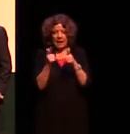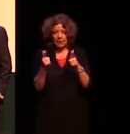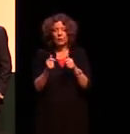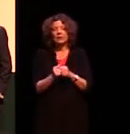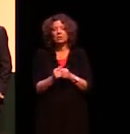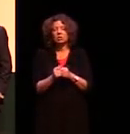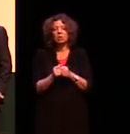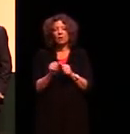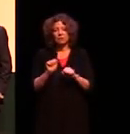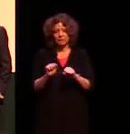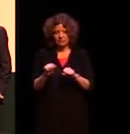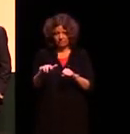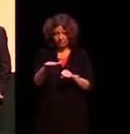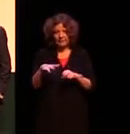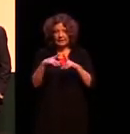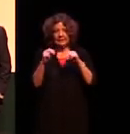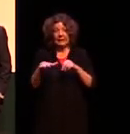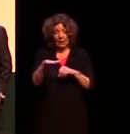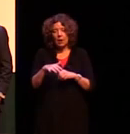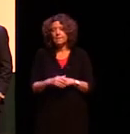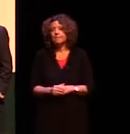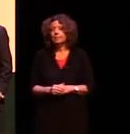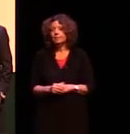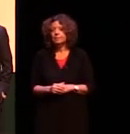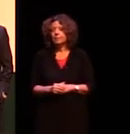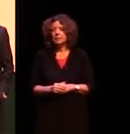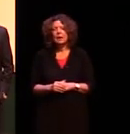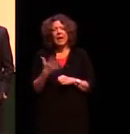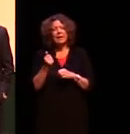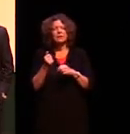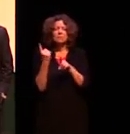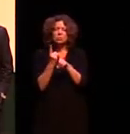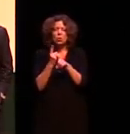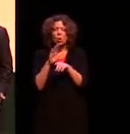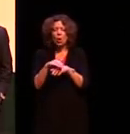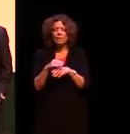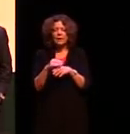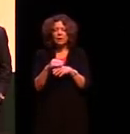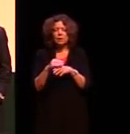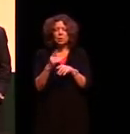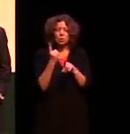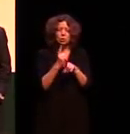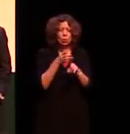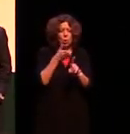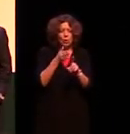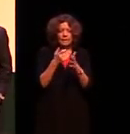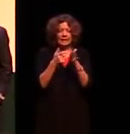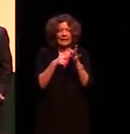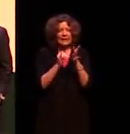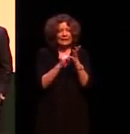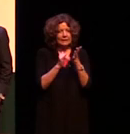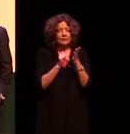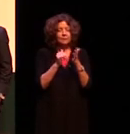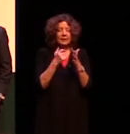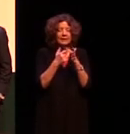and um they there was this conversation about that you referred to kin in a certain way but